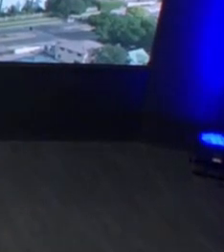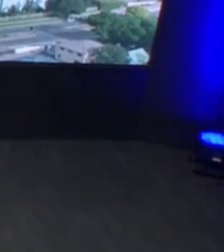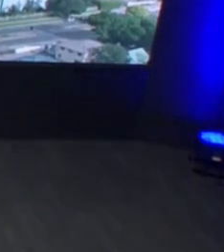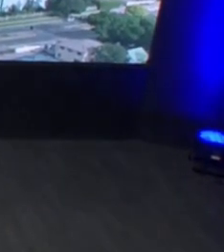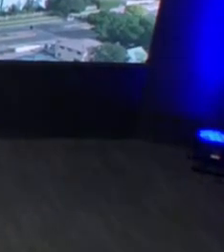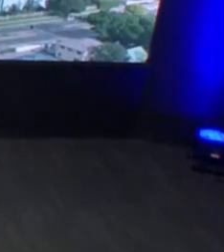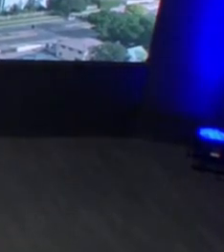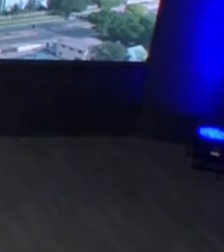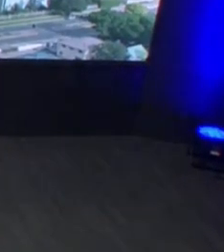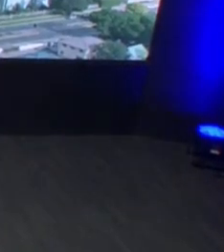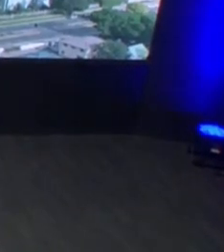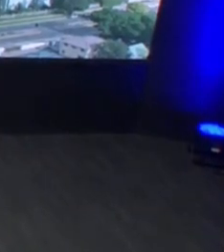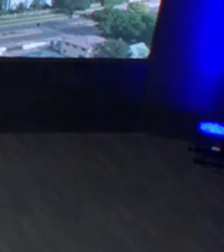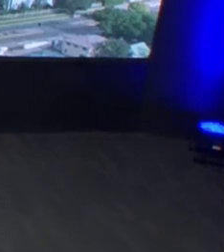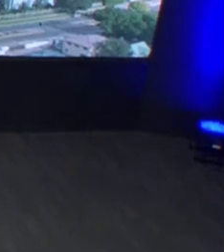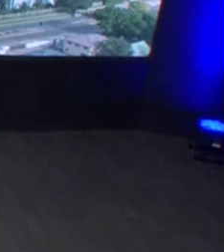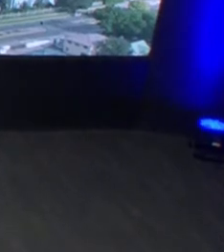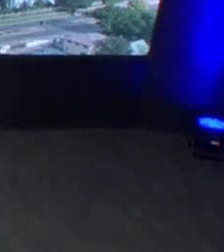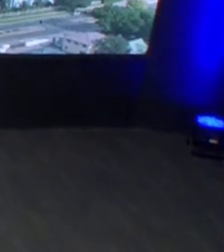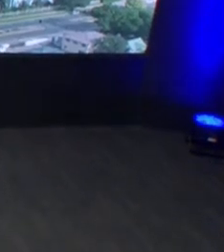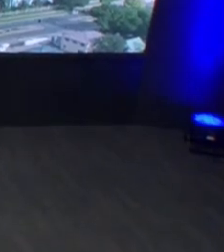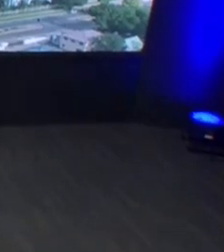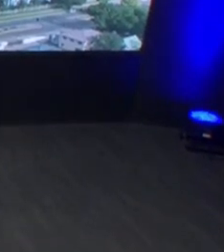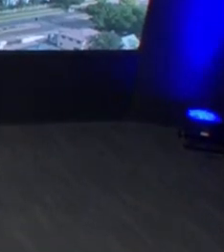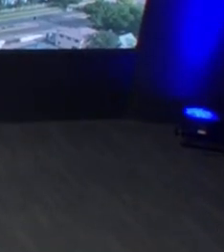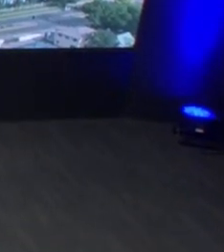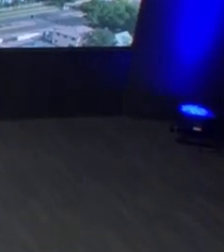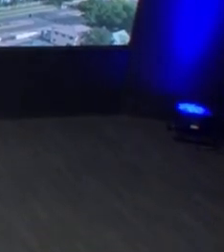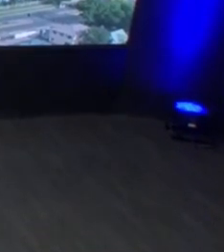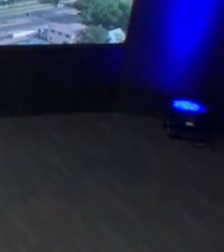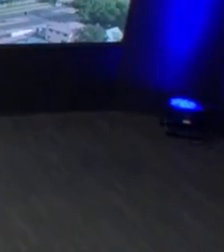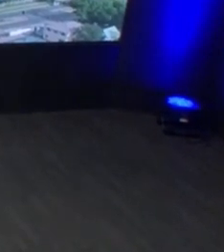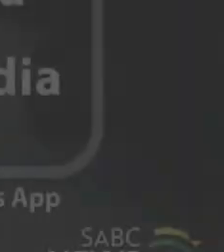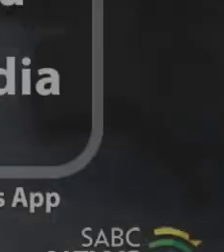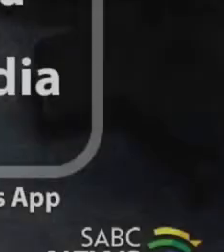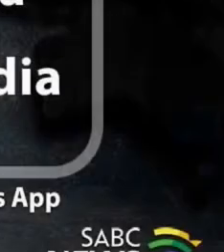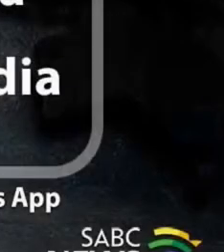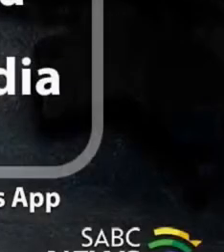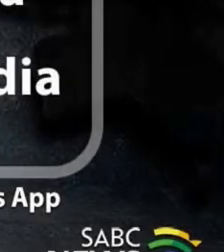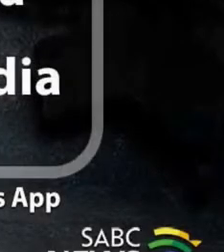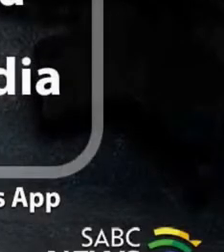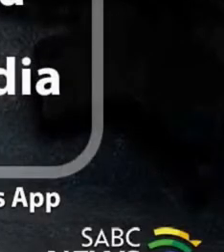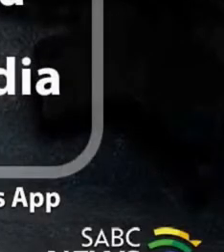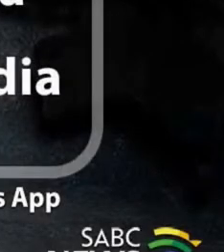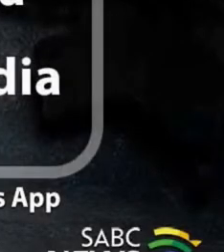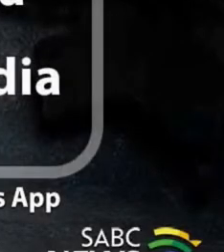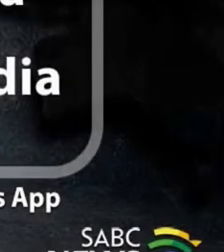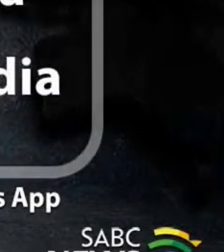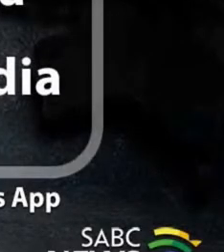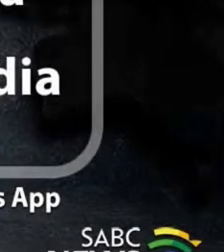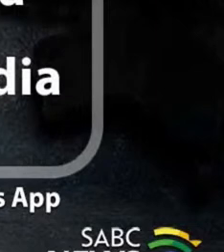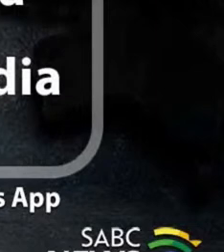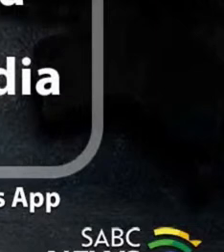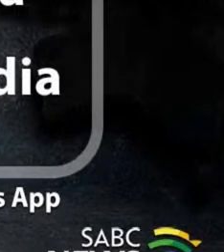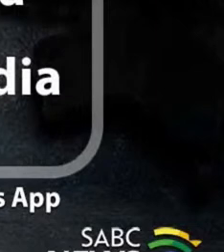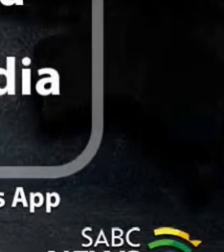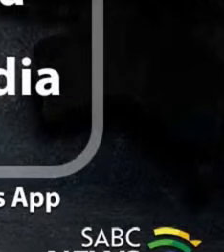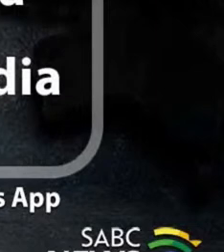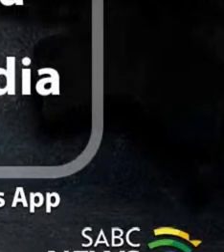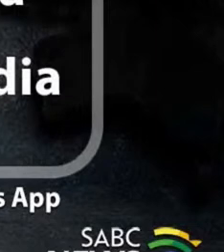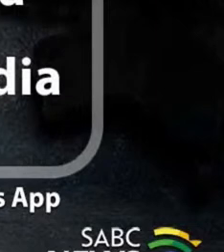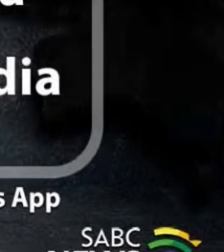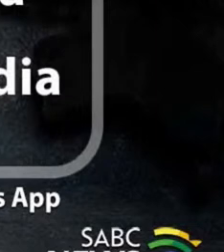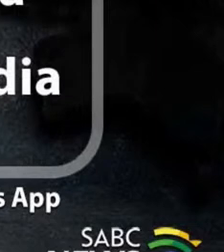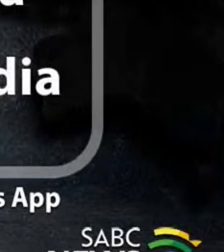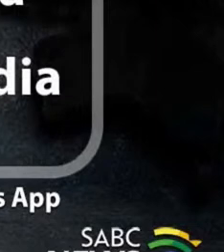schools that have been provided with infrastructure. We wrap it there now. And of course, it's the top of the hour. We take you to some of your top stories this